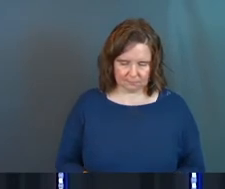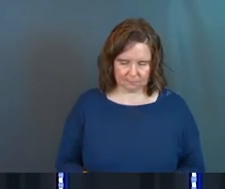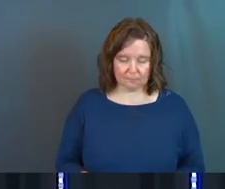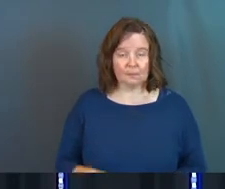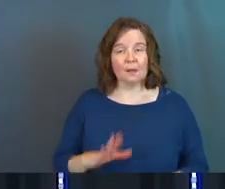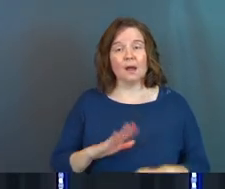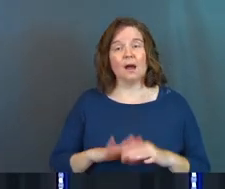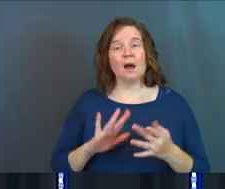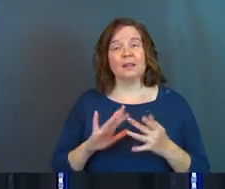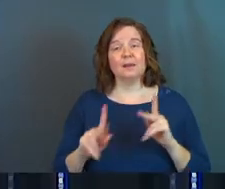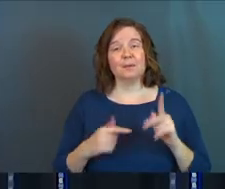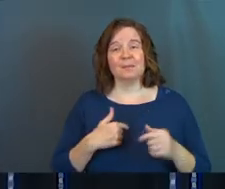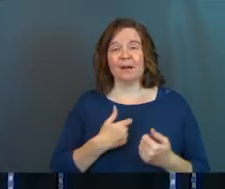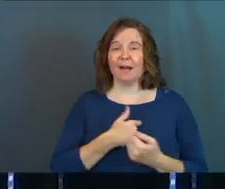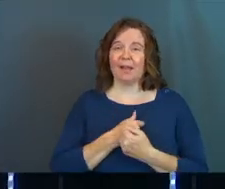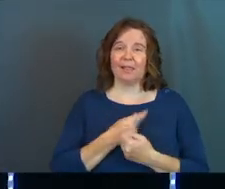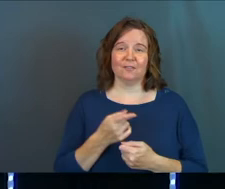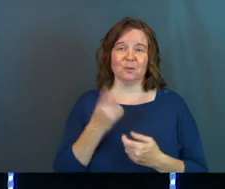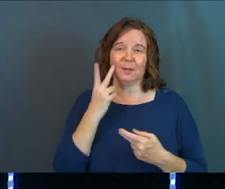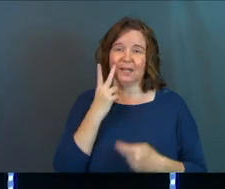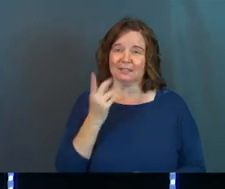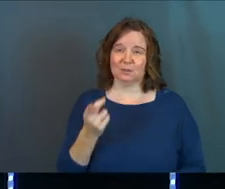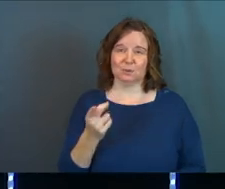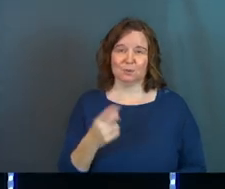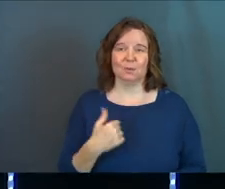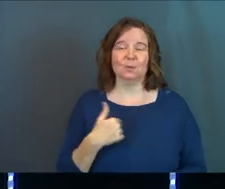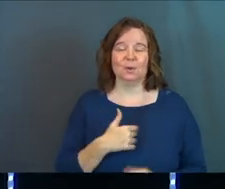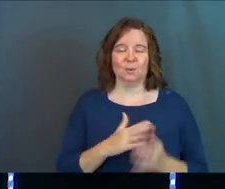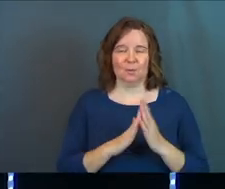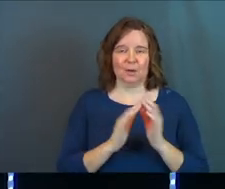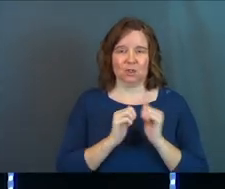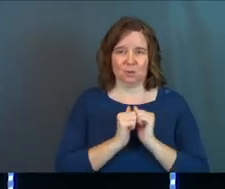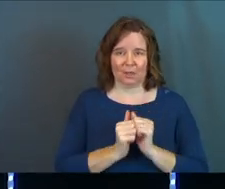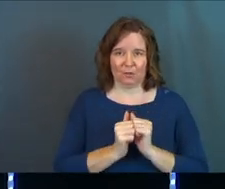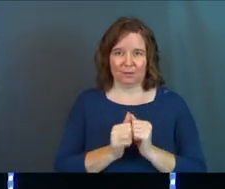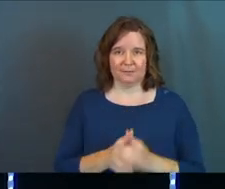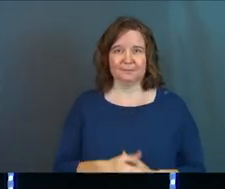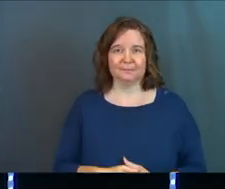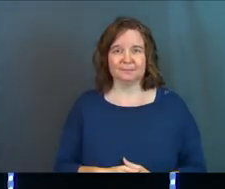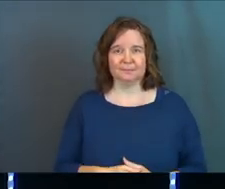Online folks, I love you. I see you. We're going to pray together.